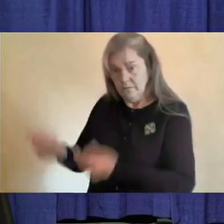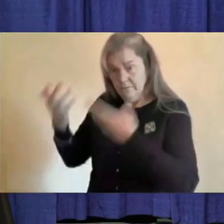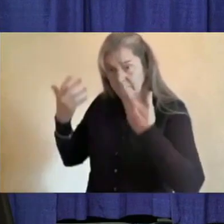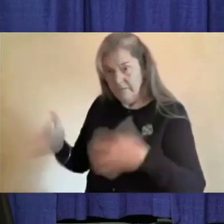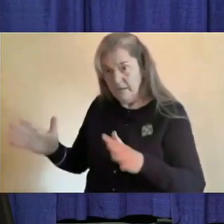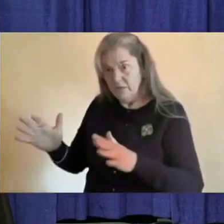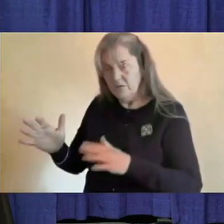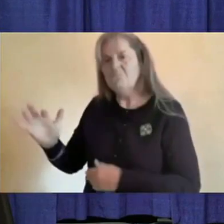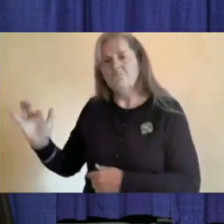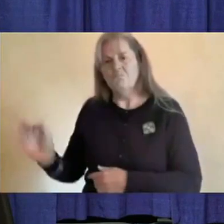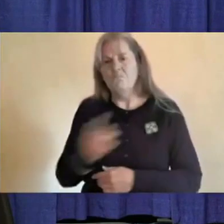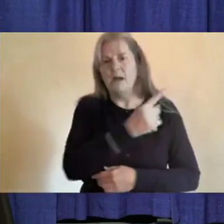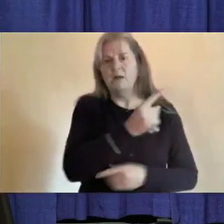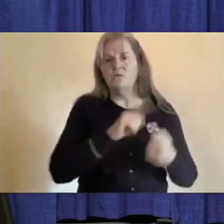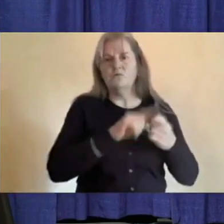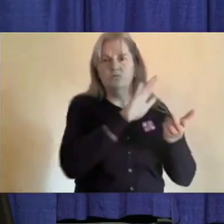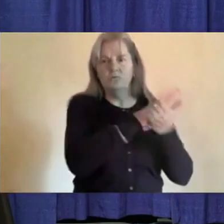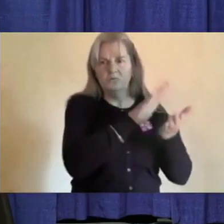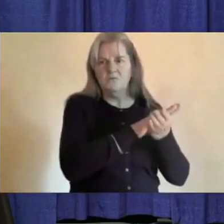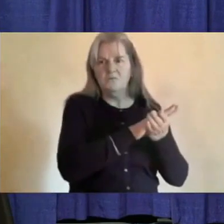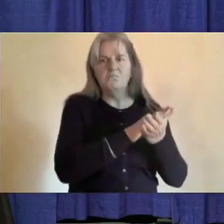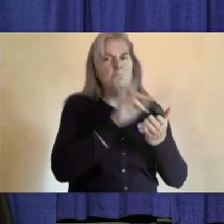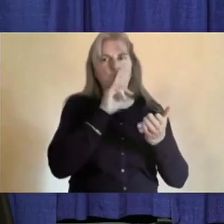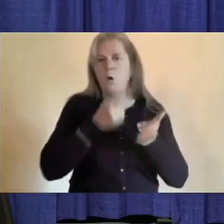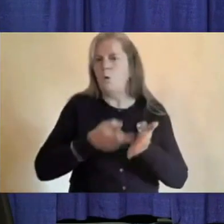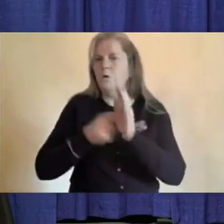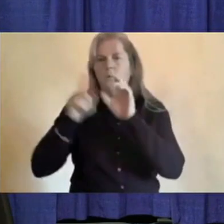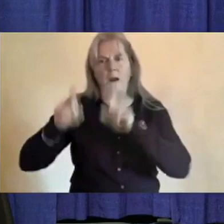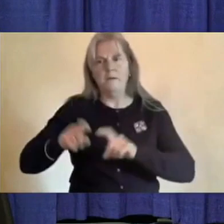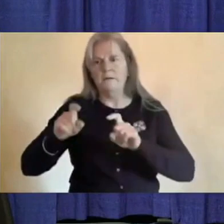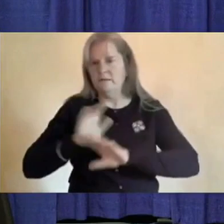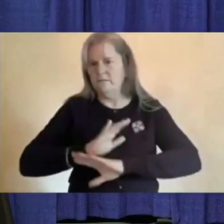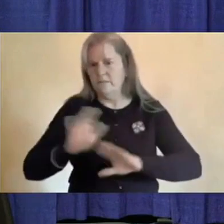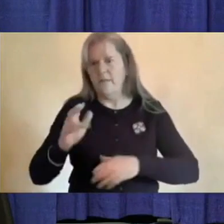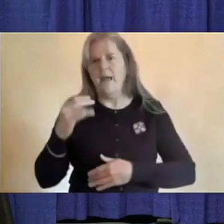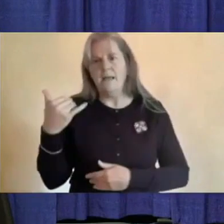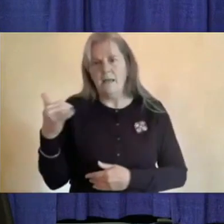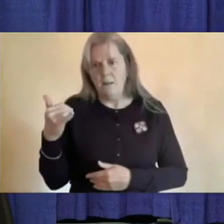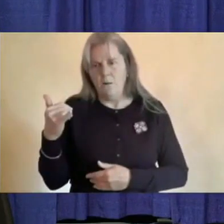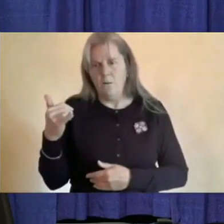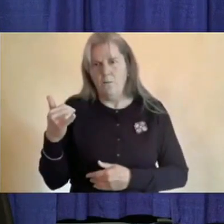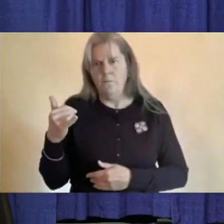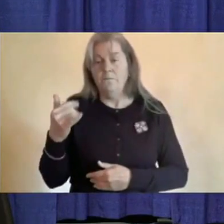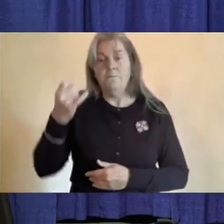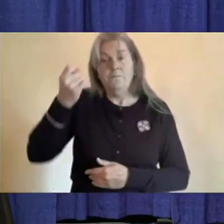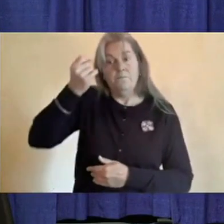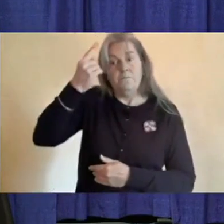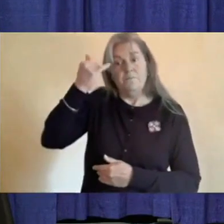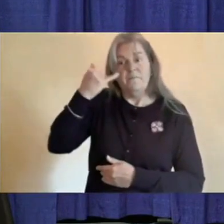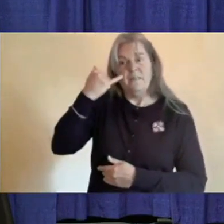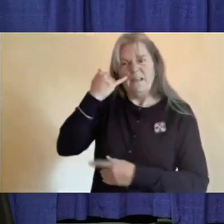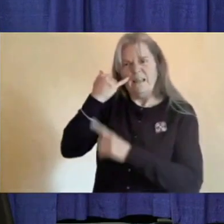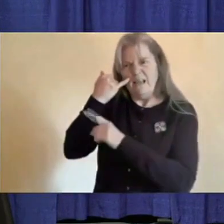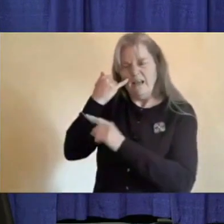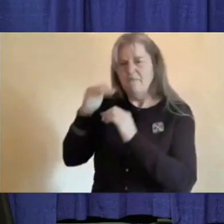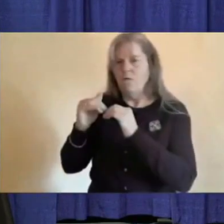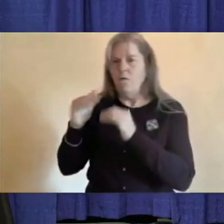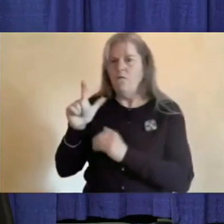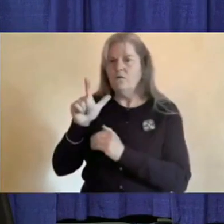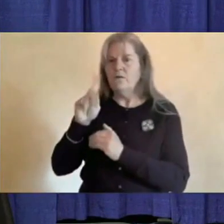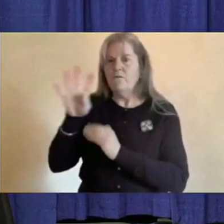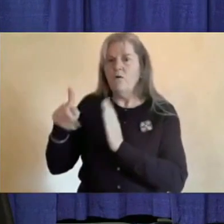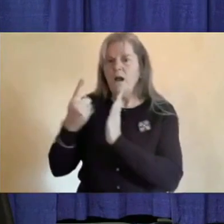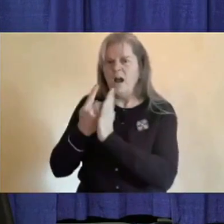school without having a COVID-19 test. However, if symptoms last more than 24 hours,